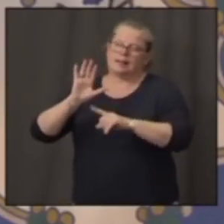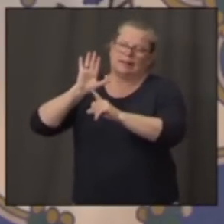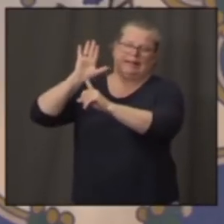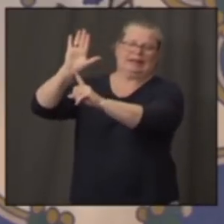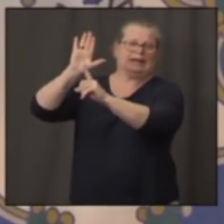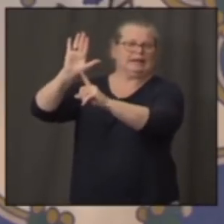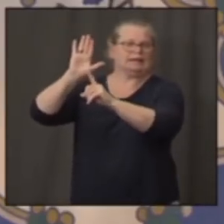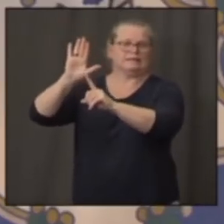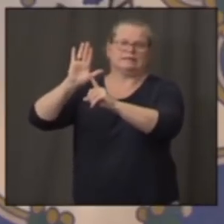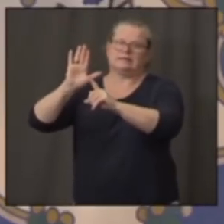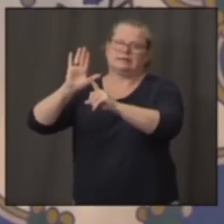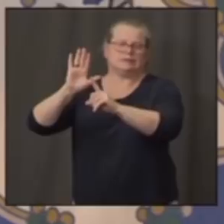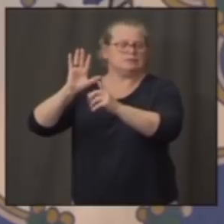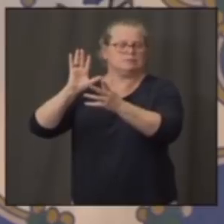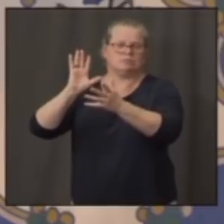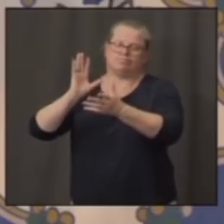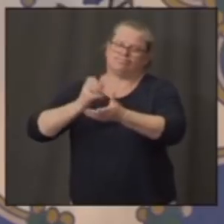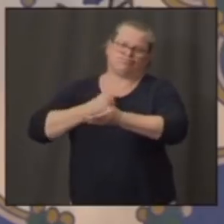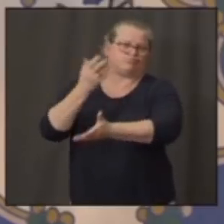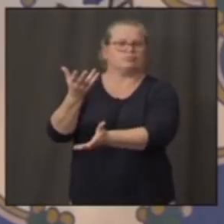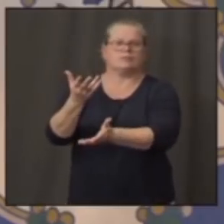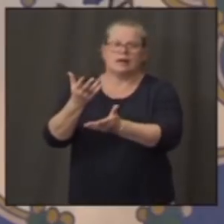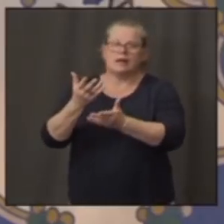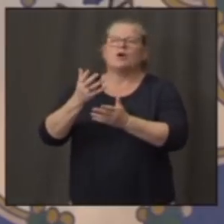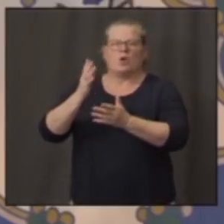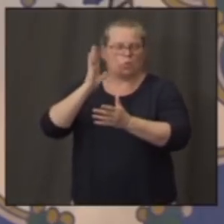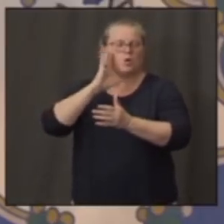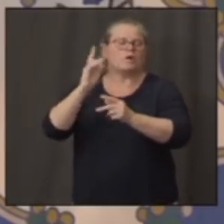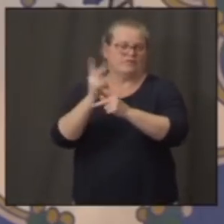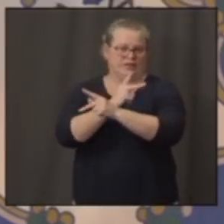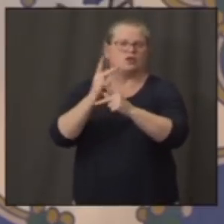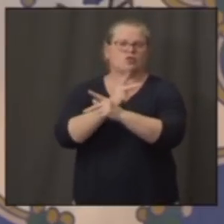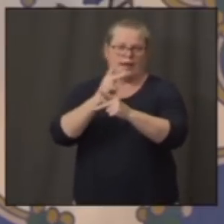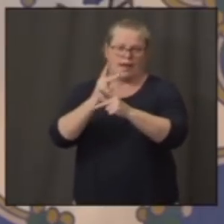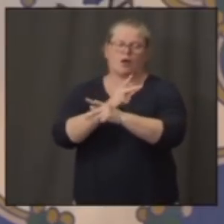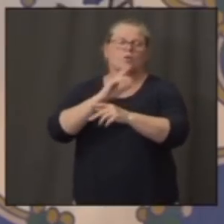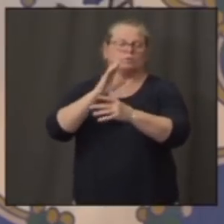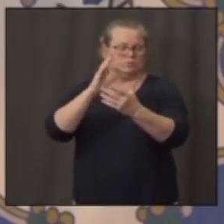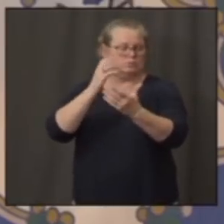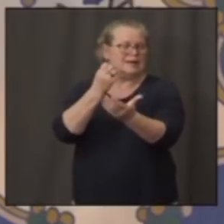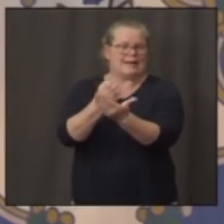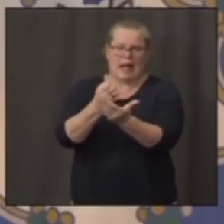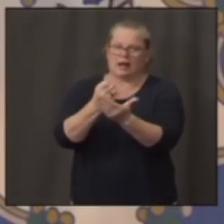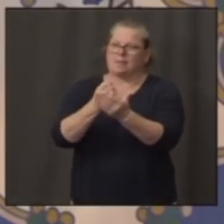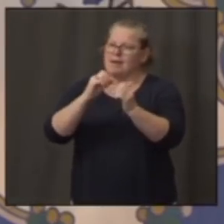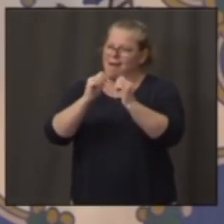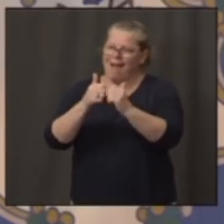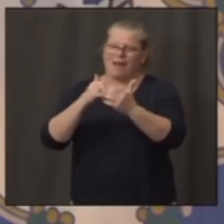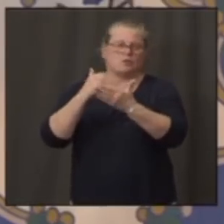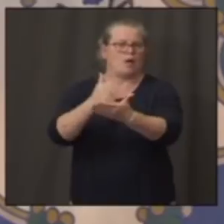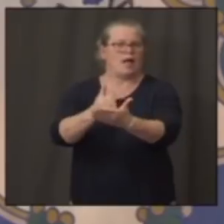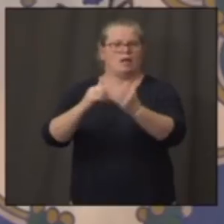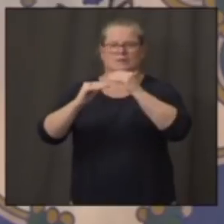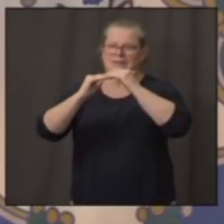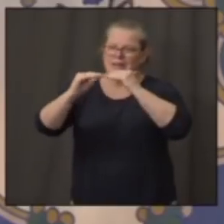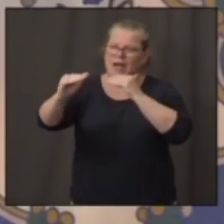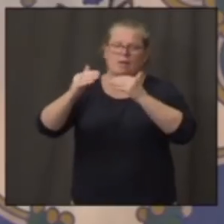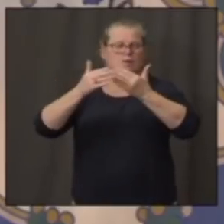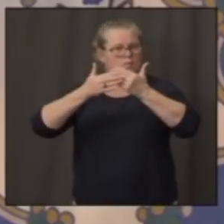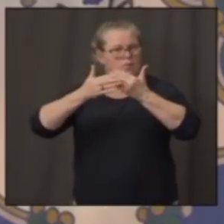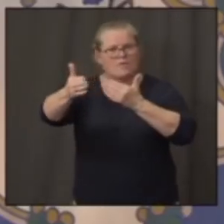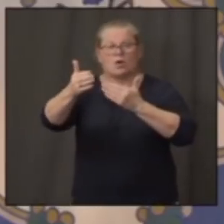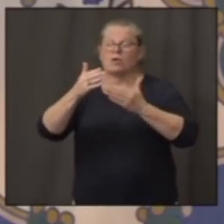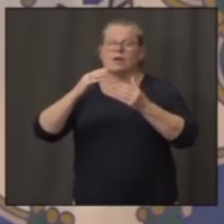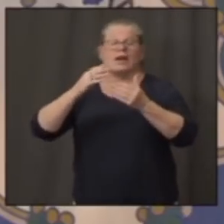that allows our economy to stabilize and go forward. It's in the best interest of the economy, and by far the best interest of our economy is public health, priority